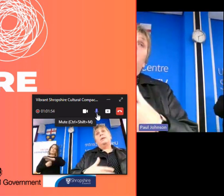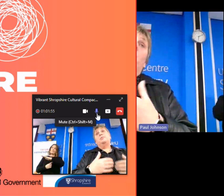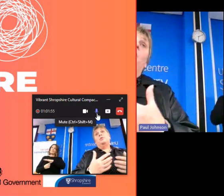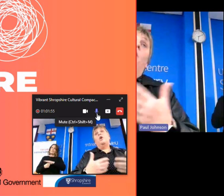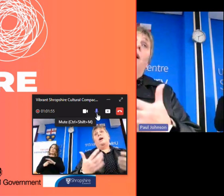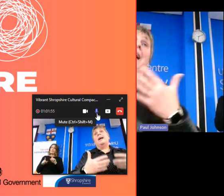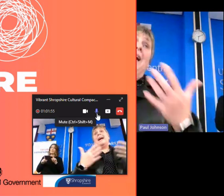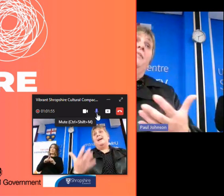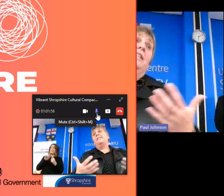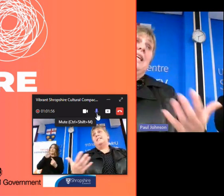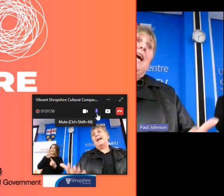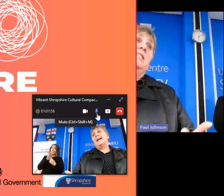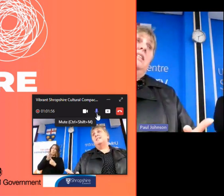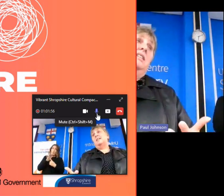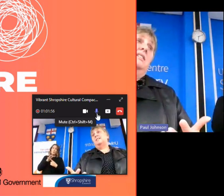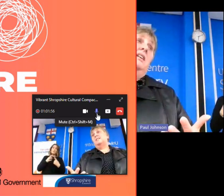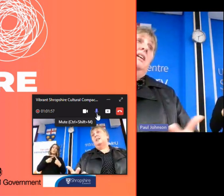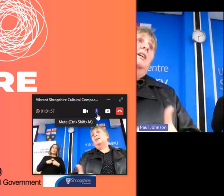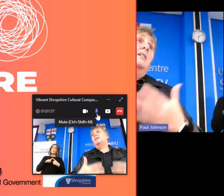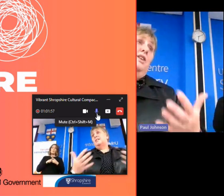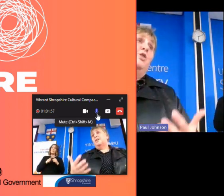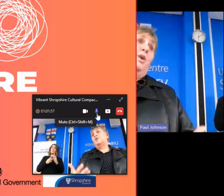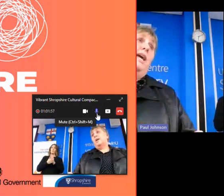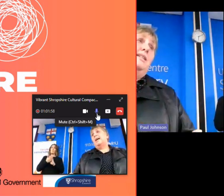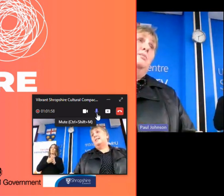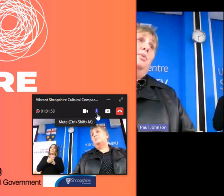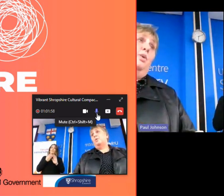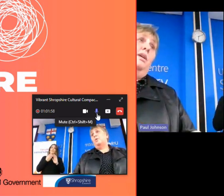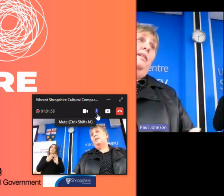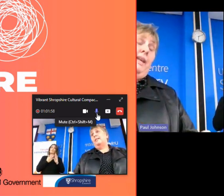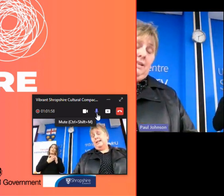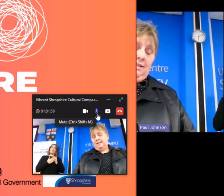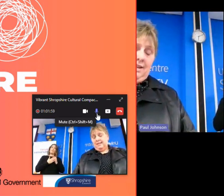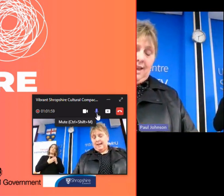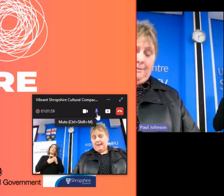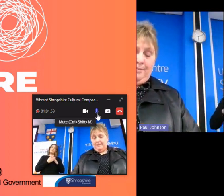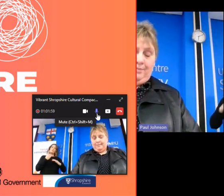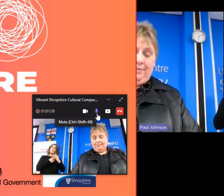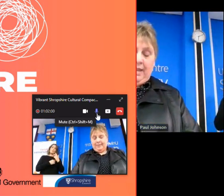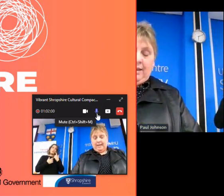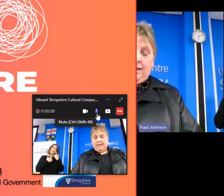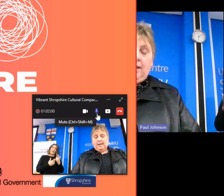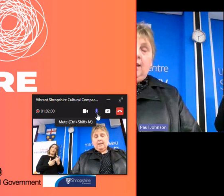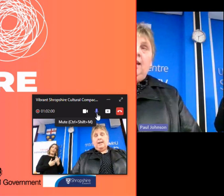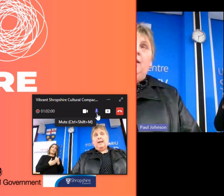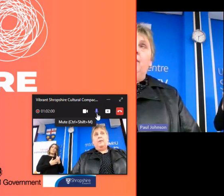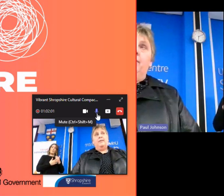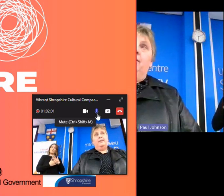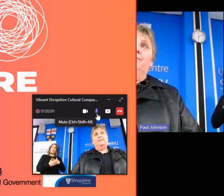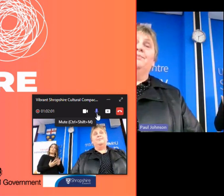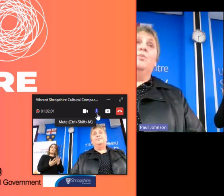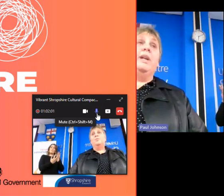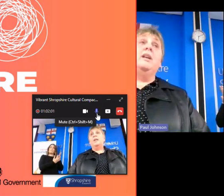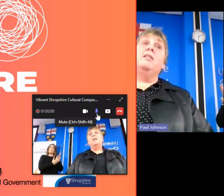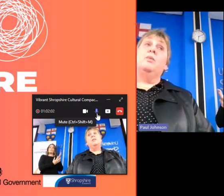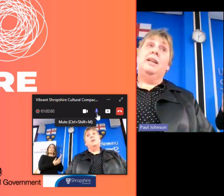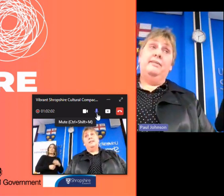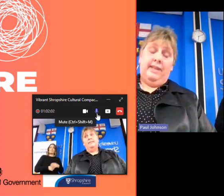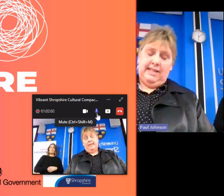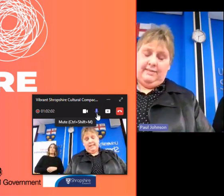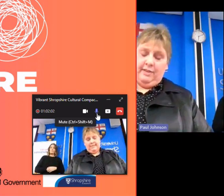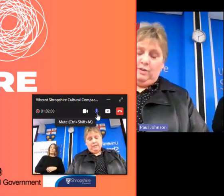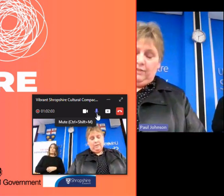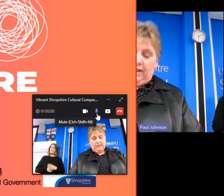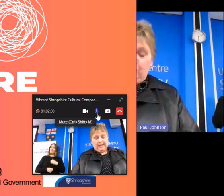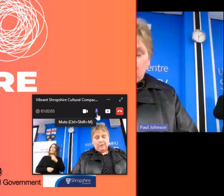for people not having to access social care support at the end of the day however we know